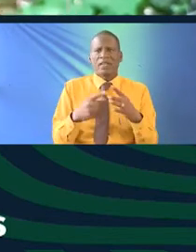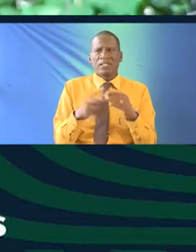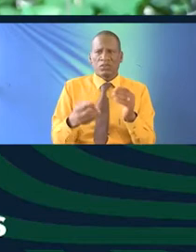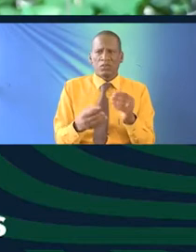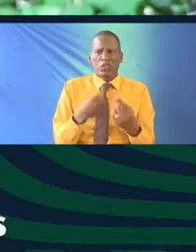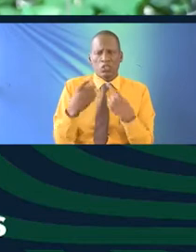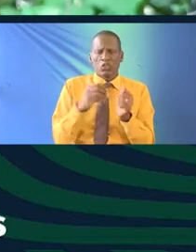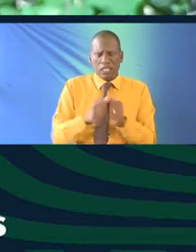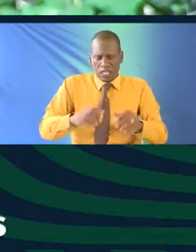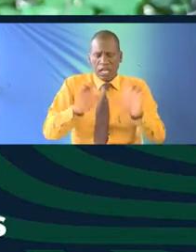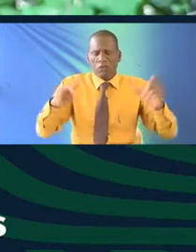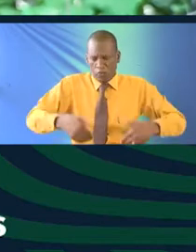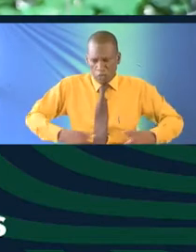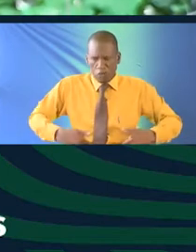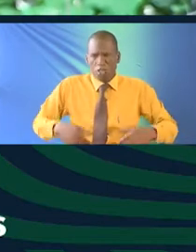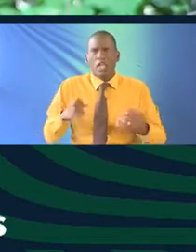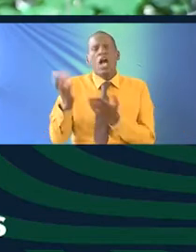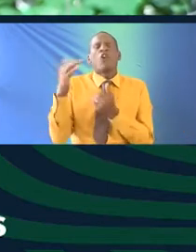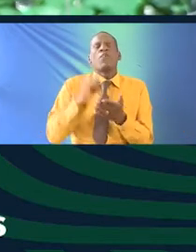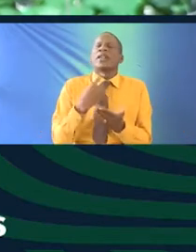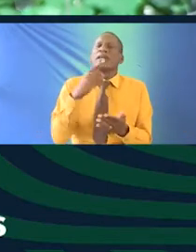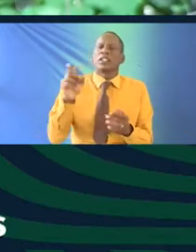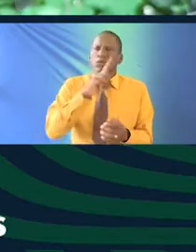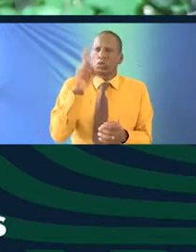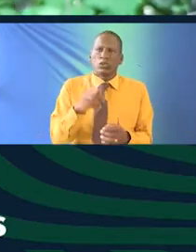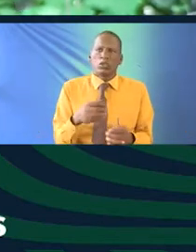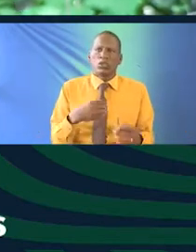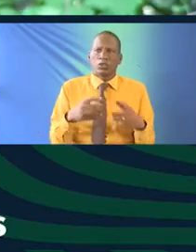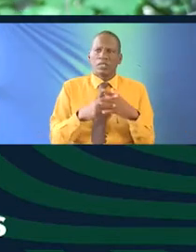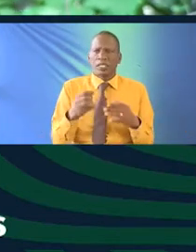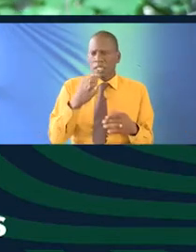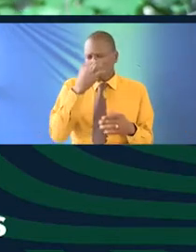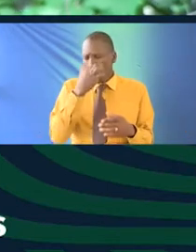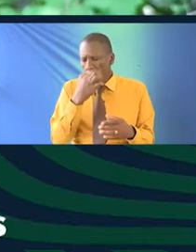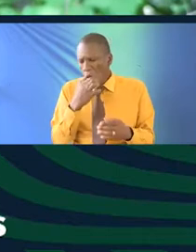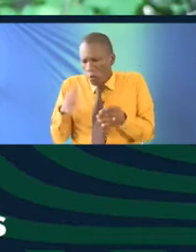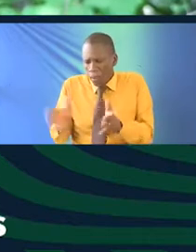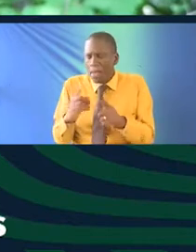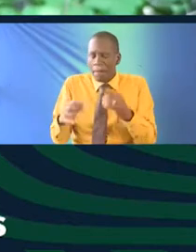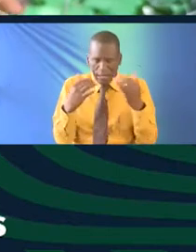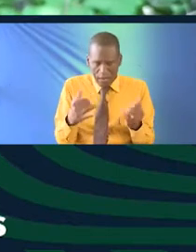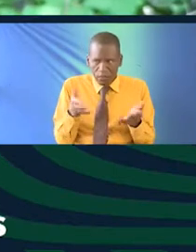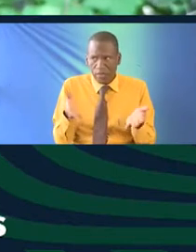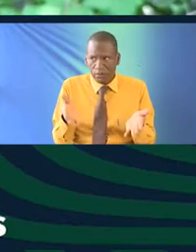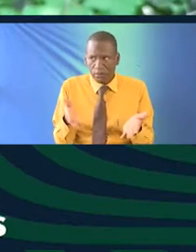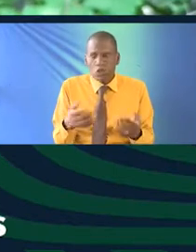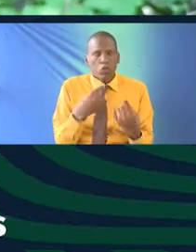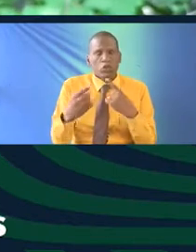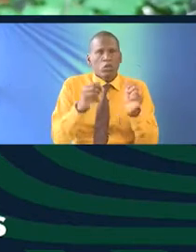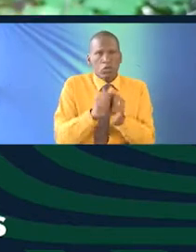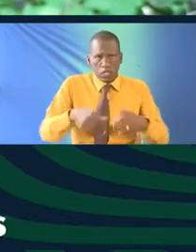now start speaking the language of the young people so I hope that answers your questions you know we did start with an older demographic but we're right here